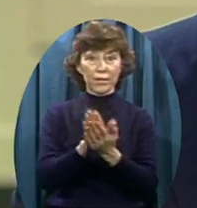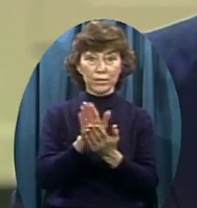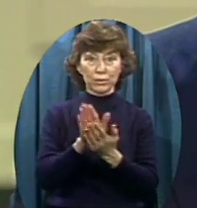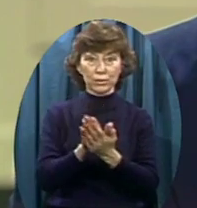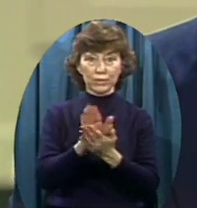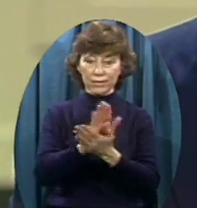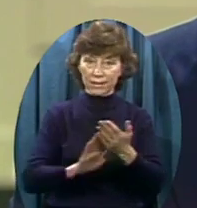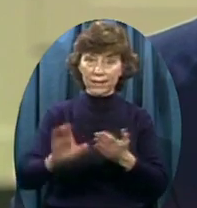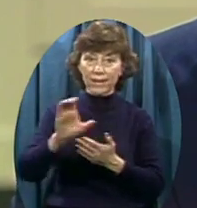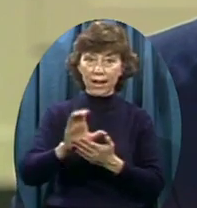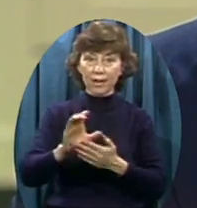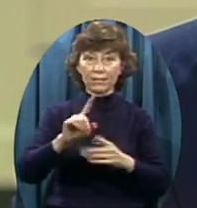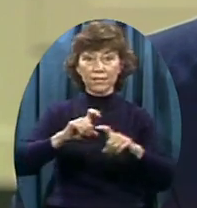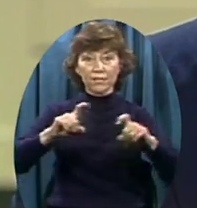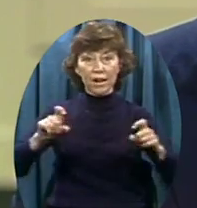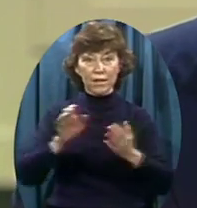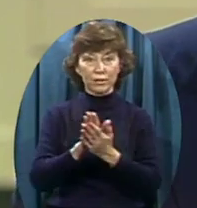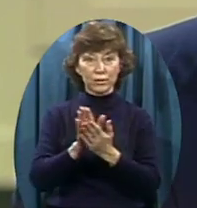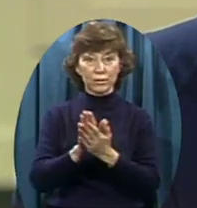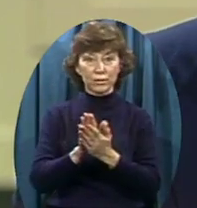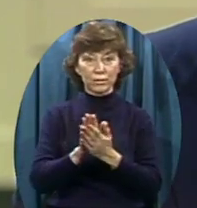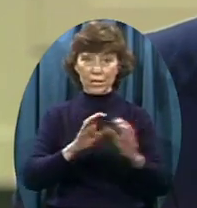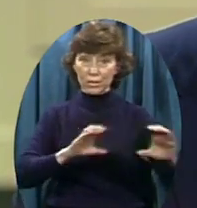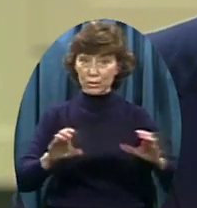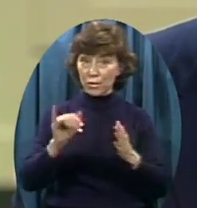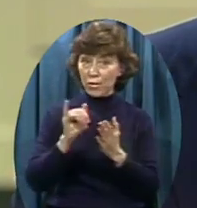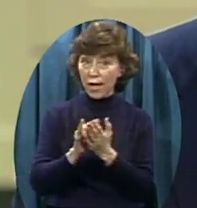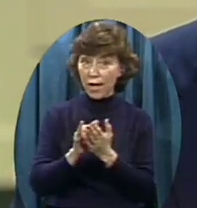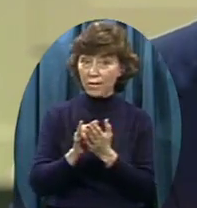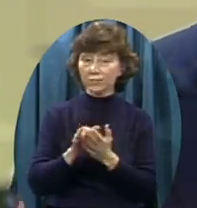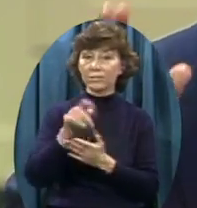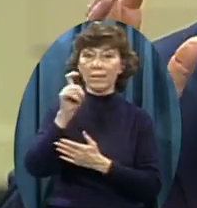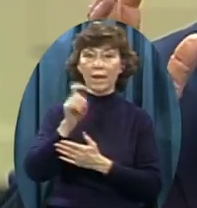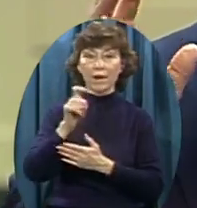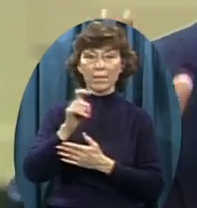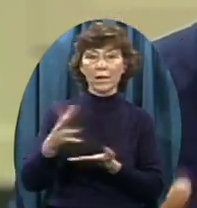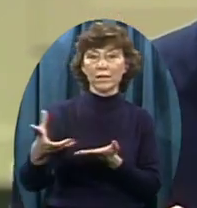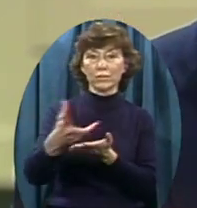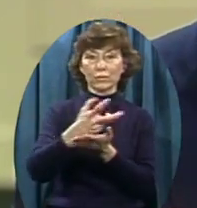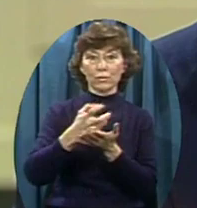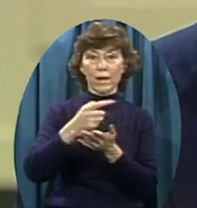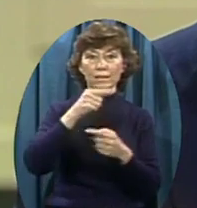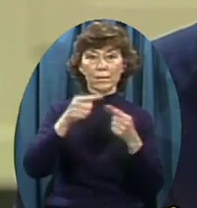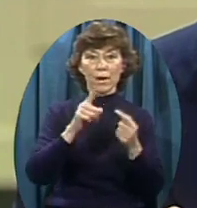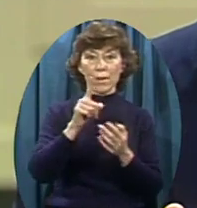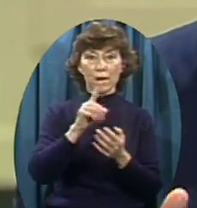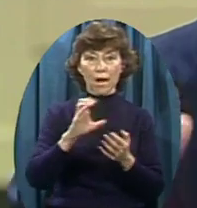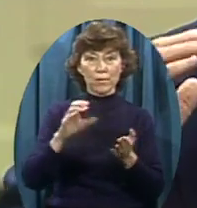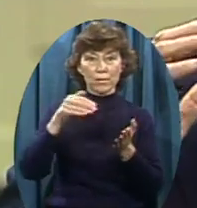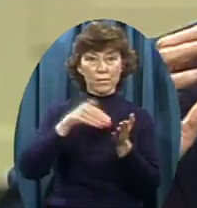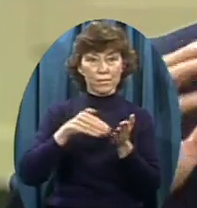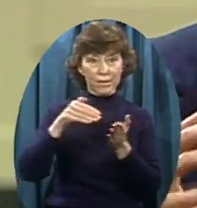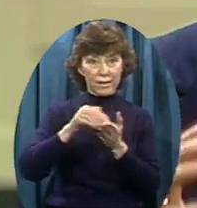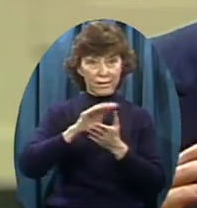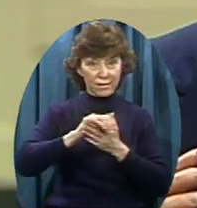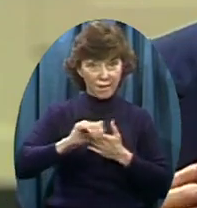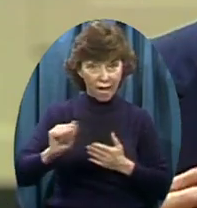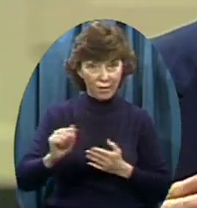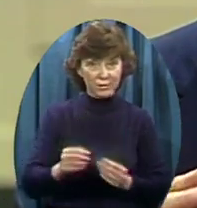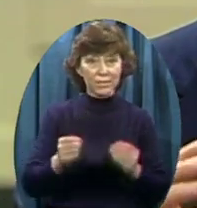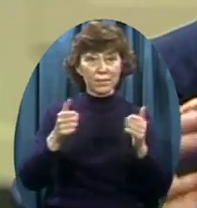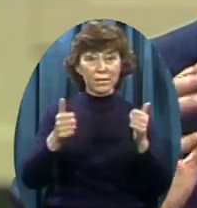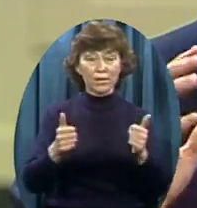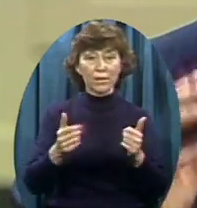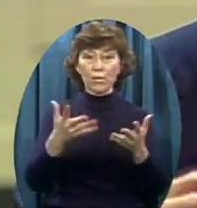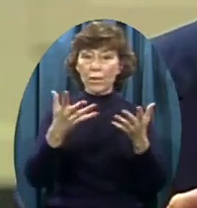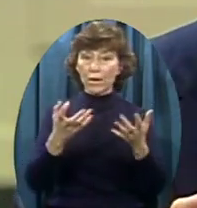In order to do that I've got to raise About a hundred million dollars Immediately We want to go From 6,000